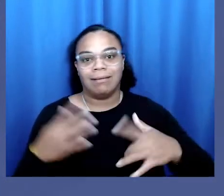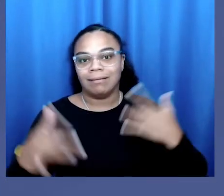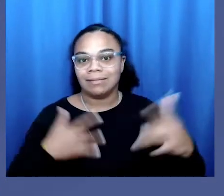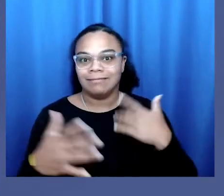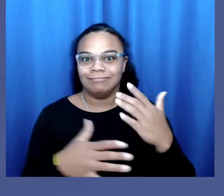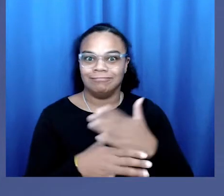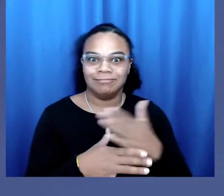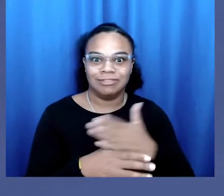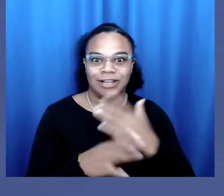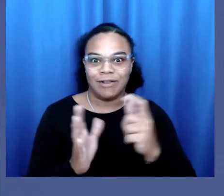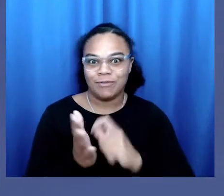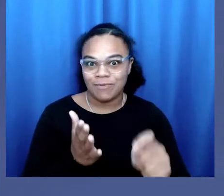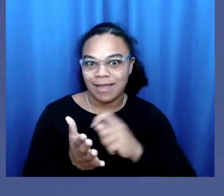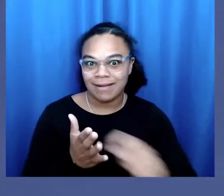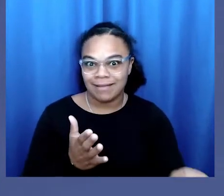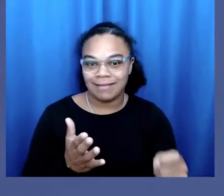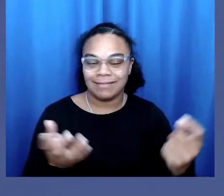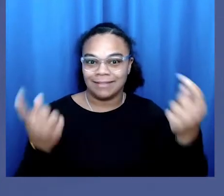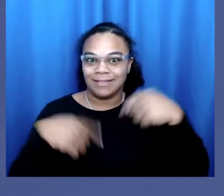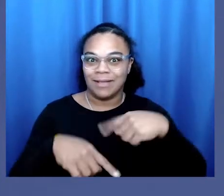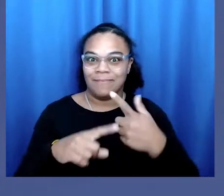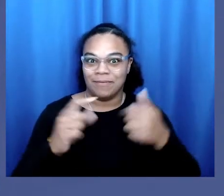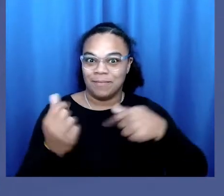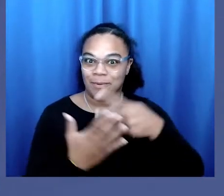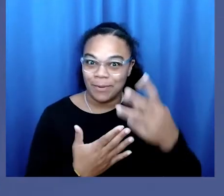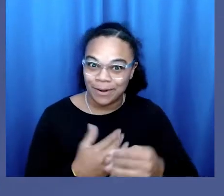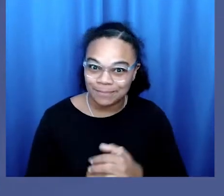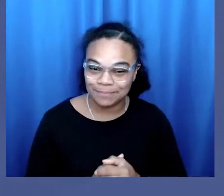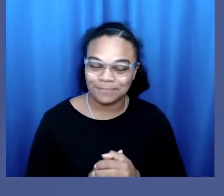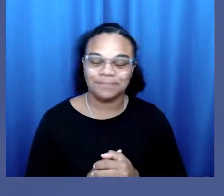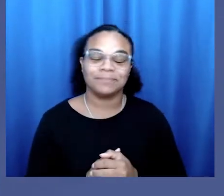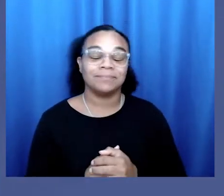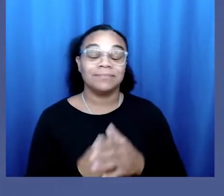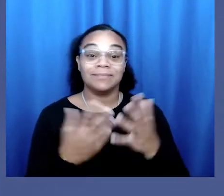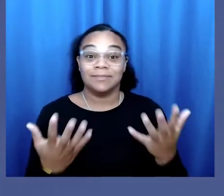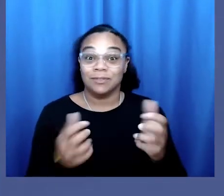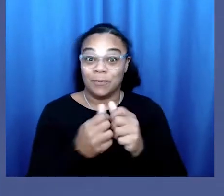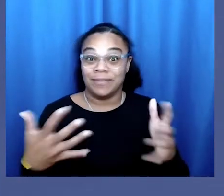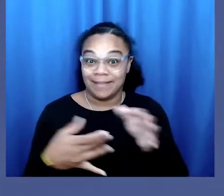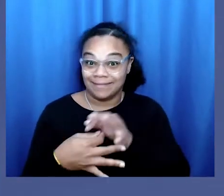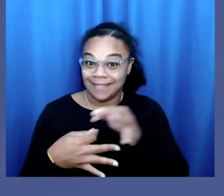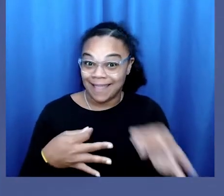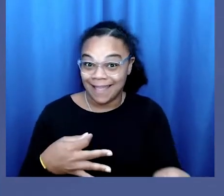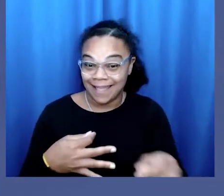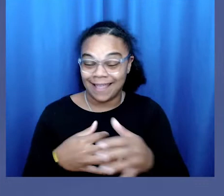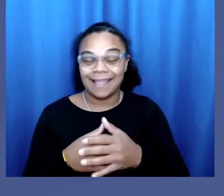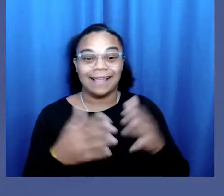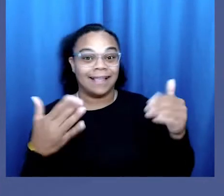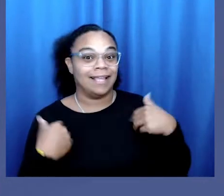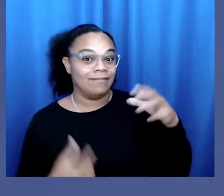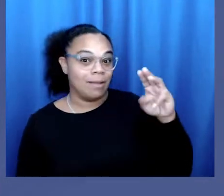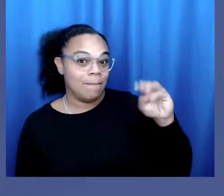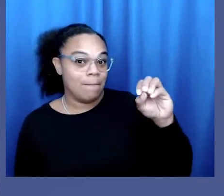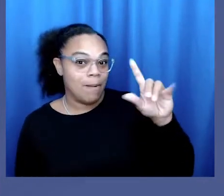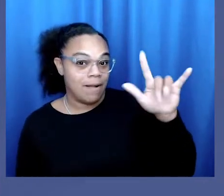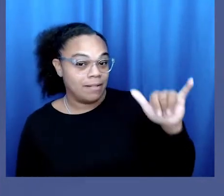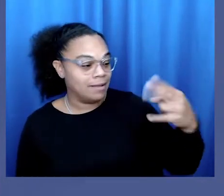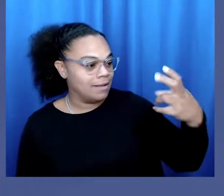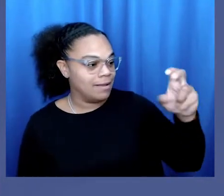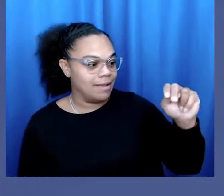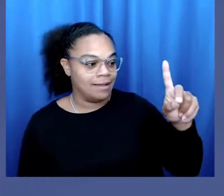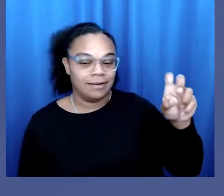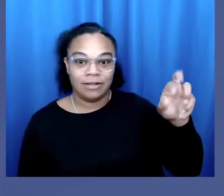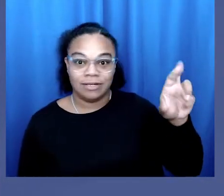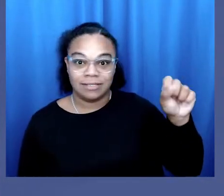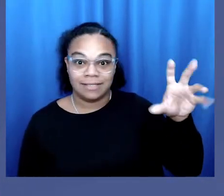excited tonight to just share some of the writing that has come out of this program. So without further ado, we have Molly Henderson.